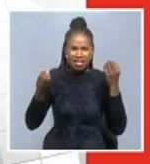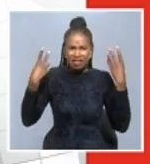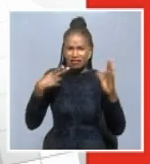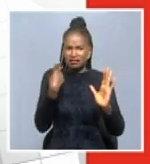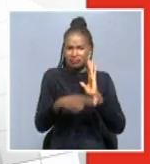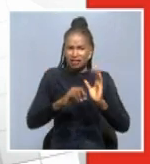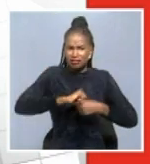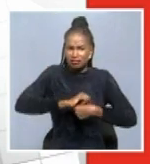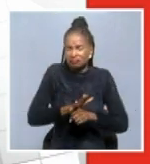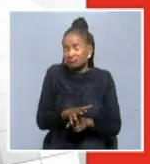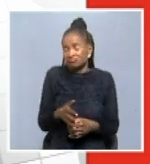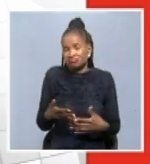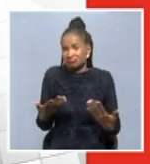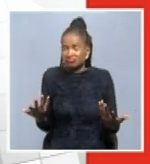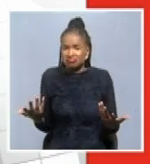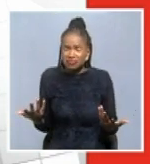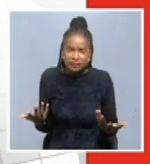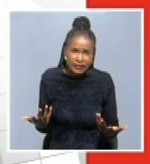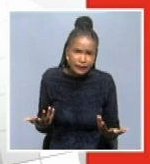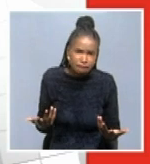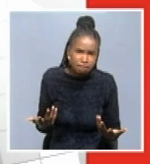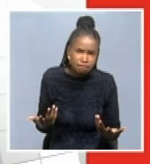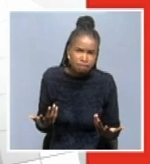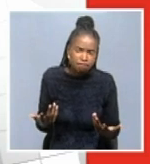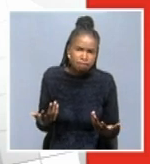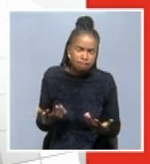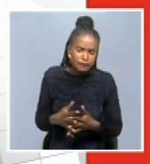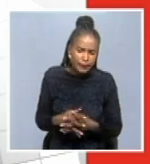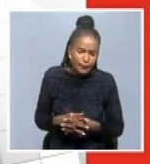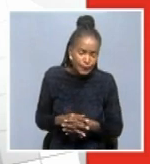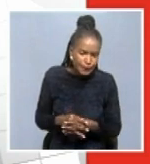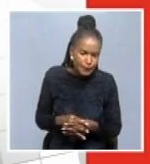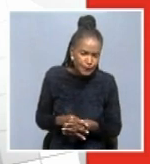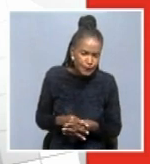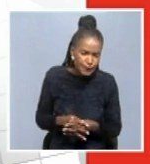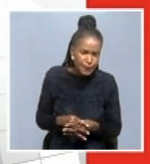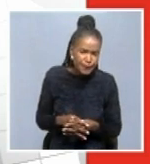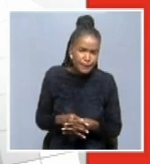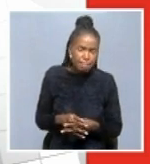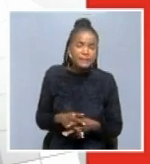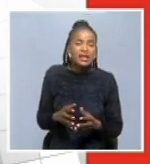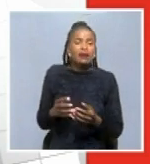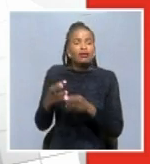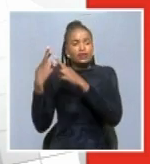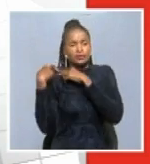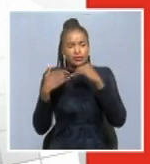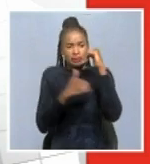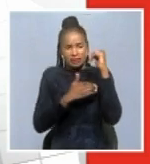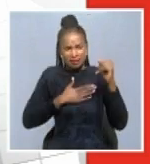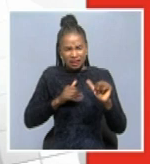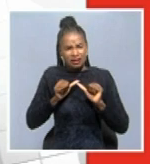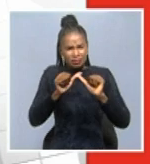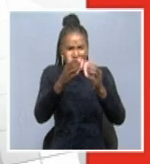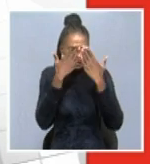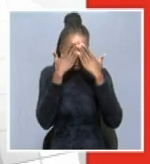we will keep on educating our community to continue